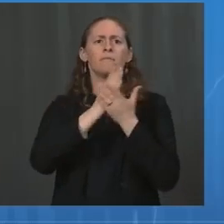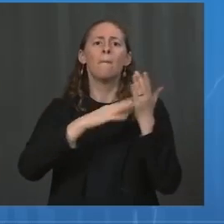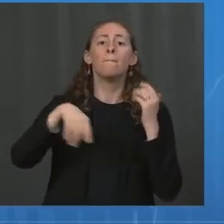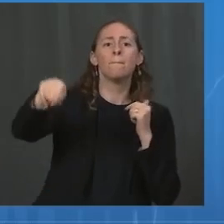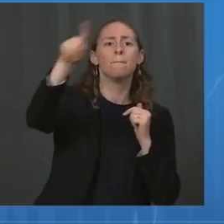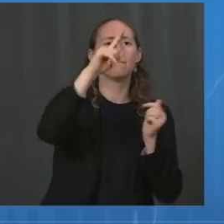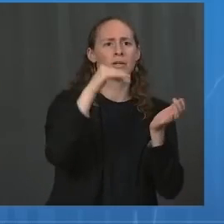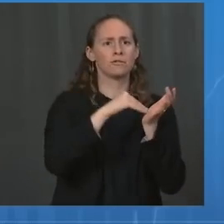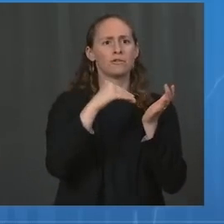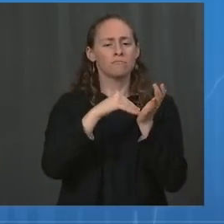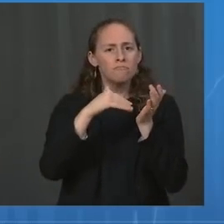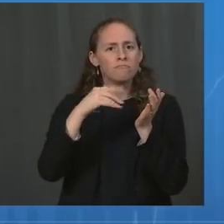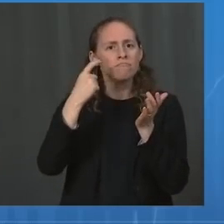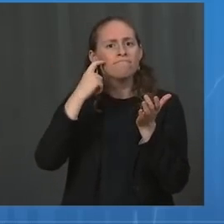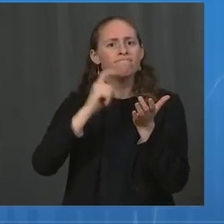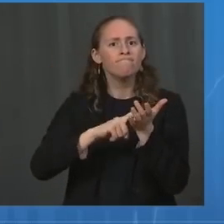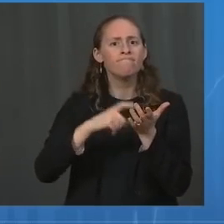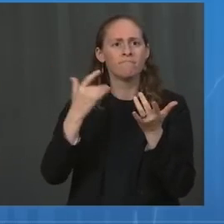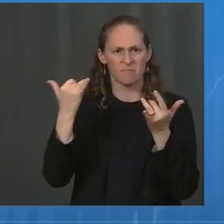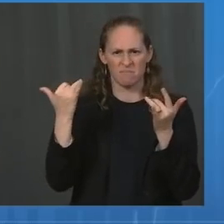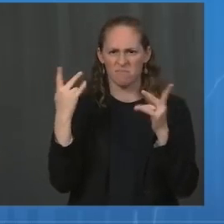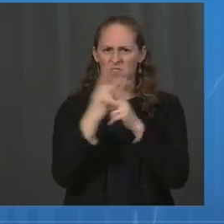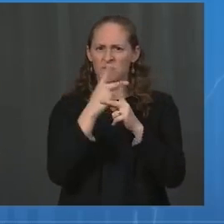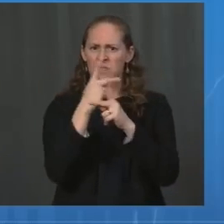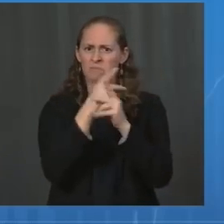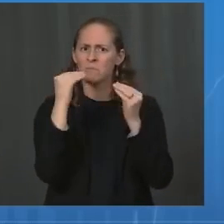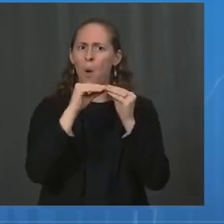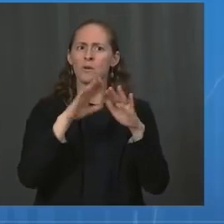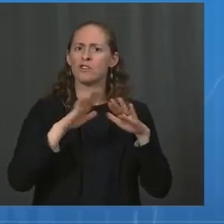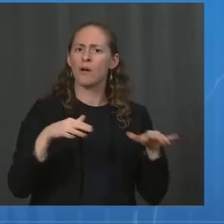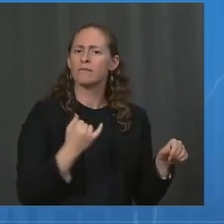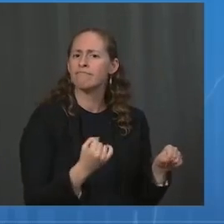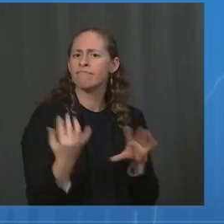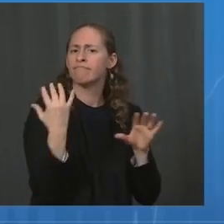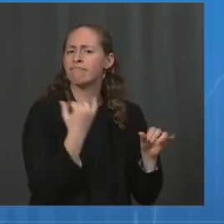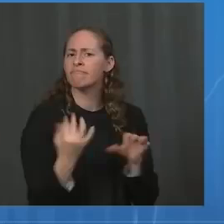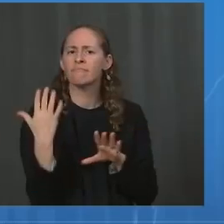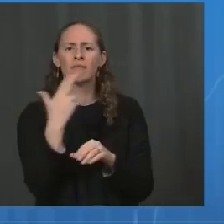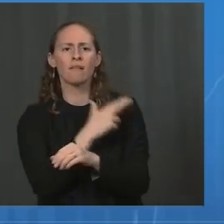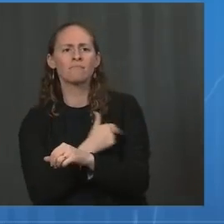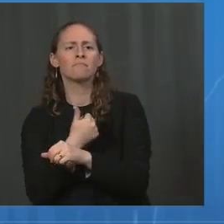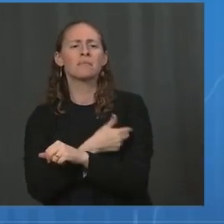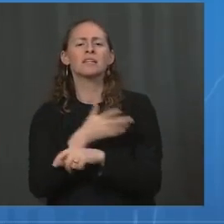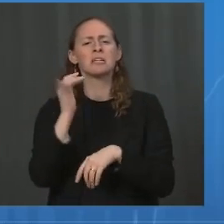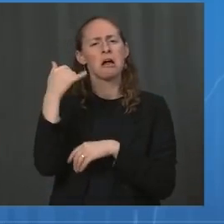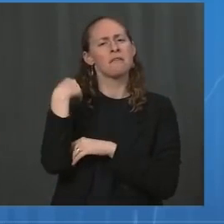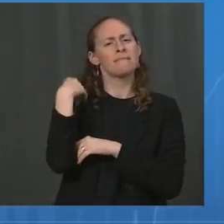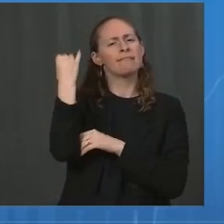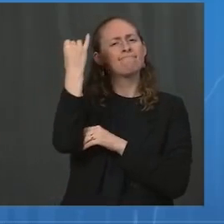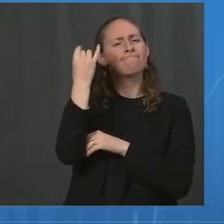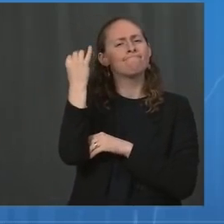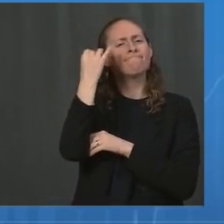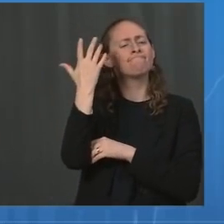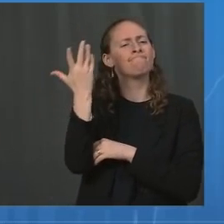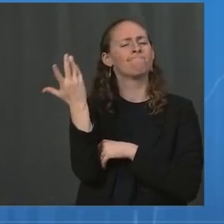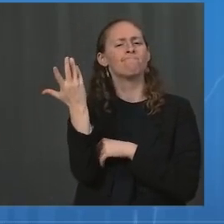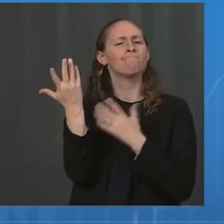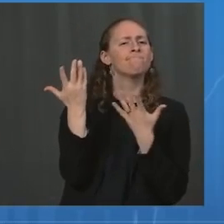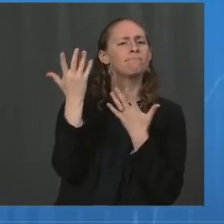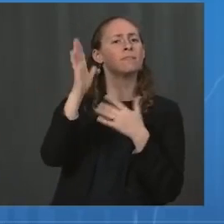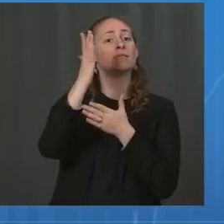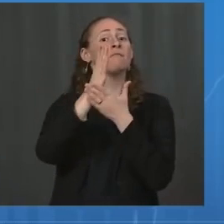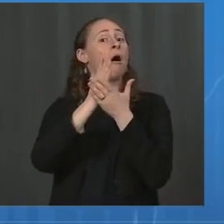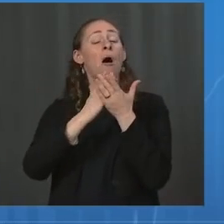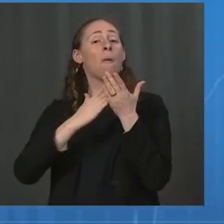children be hospitalized. And I'm also wondering if you can speak at all to the idea that some states are seeing